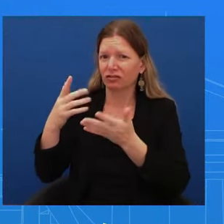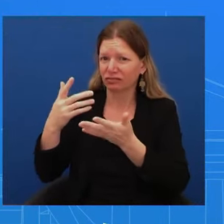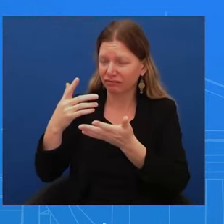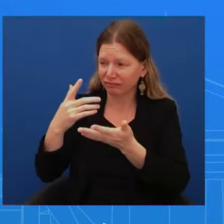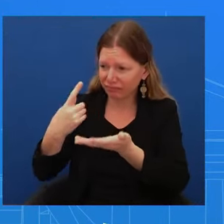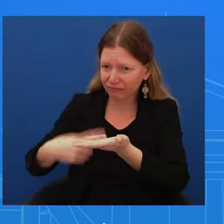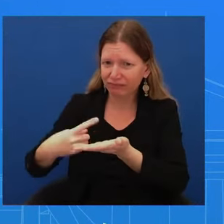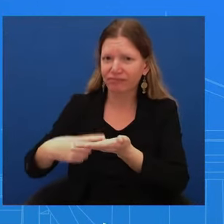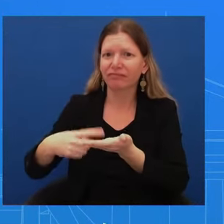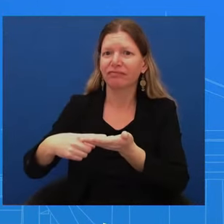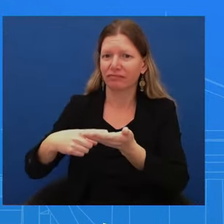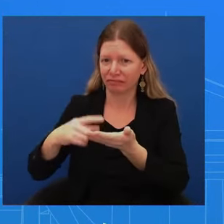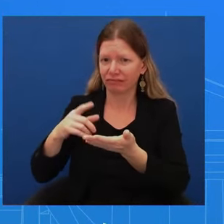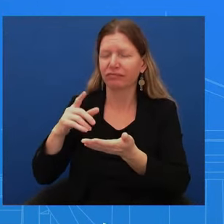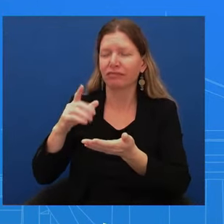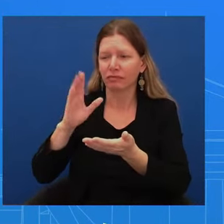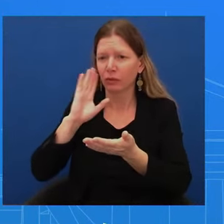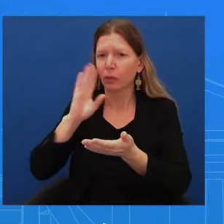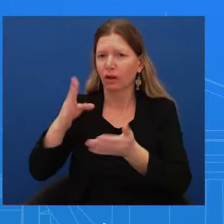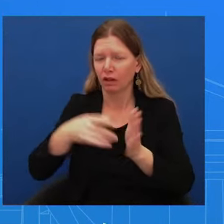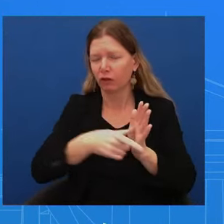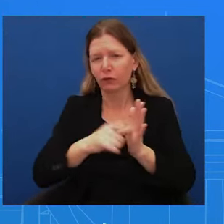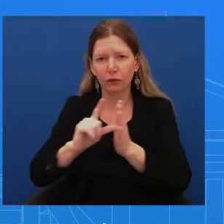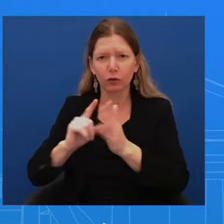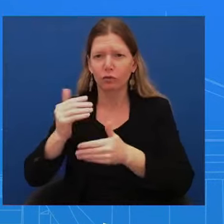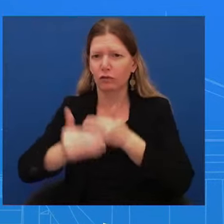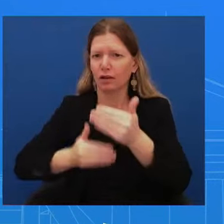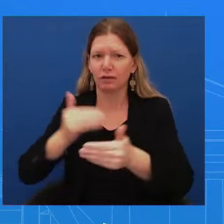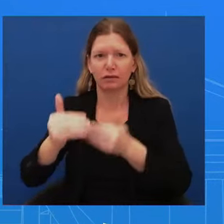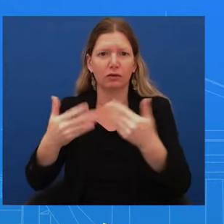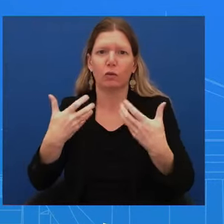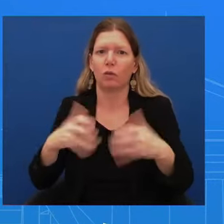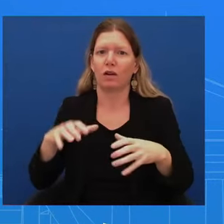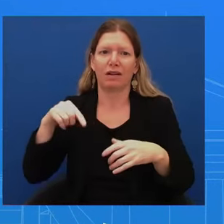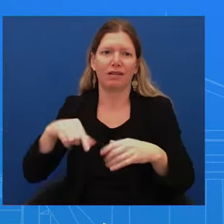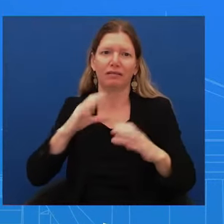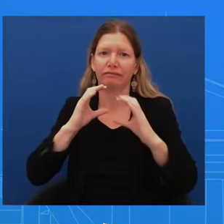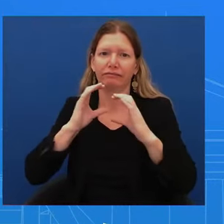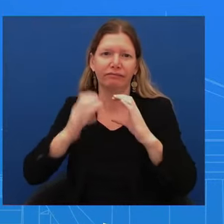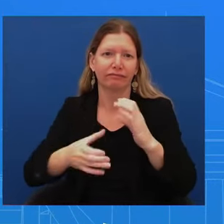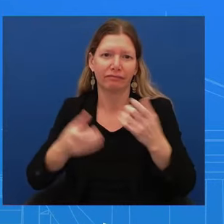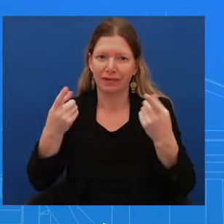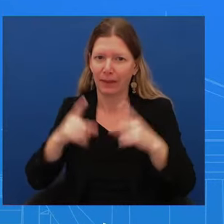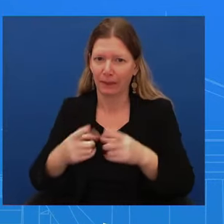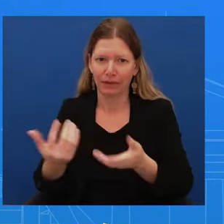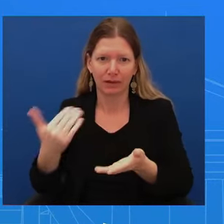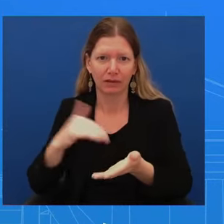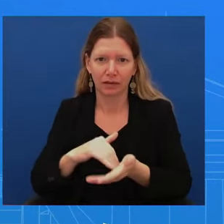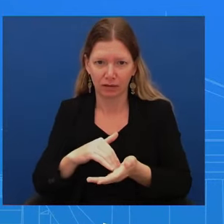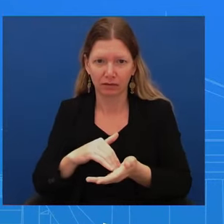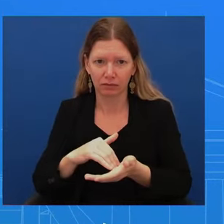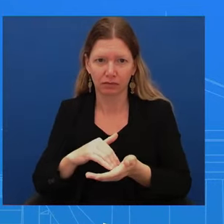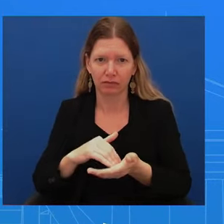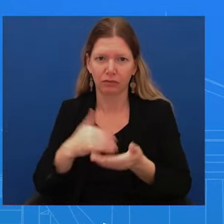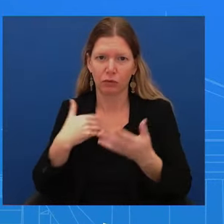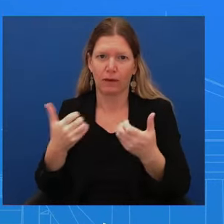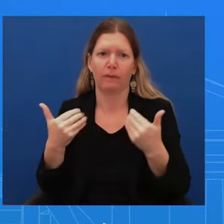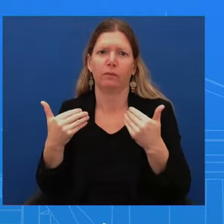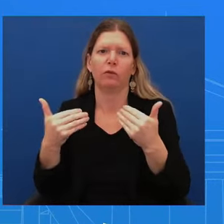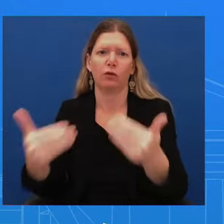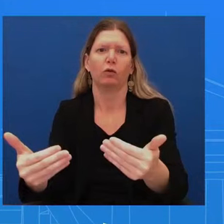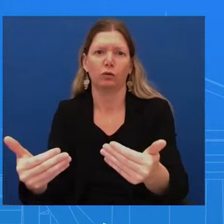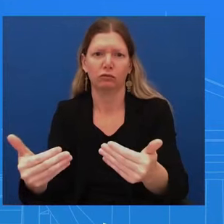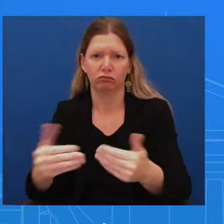to move forward. We do not want this to happen again, obviously. But, you know, we're going to get a better sense once the Pentagon does the 30-day review